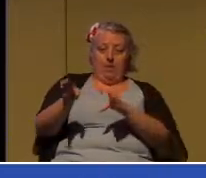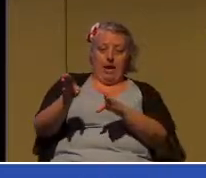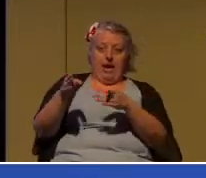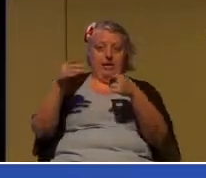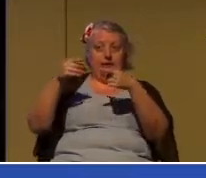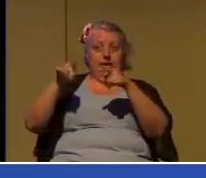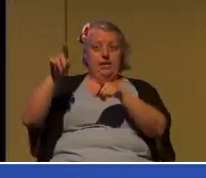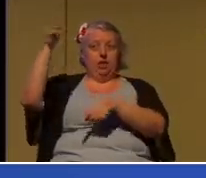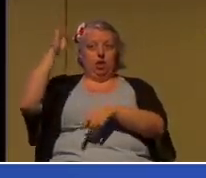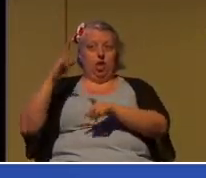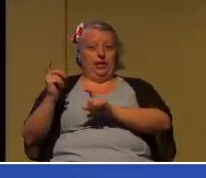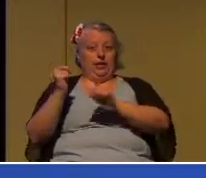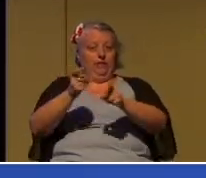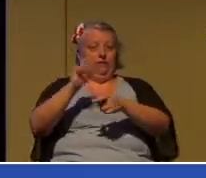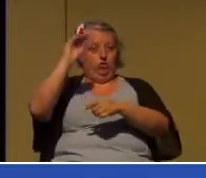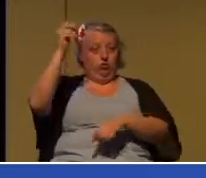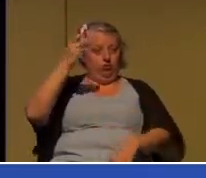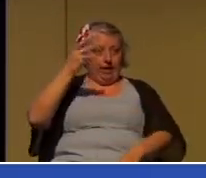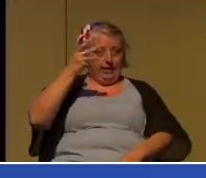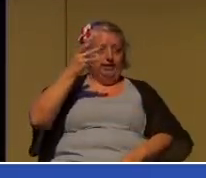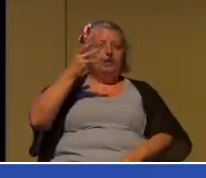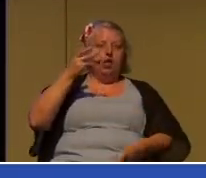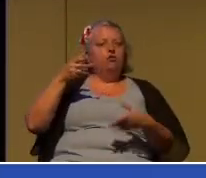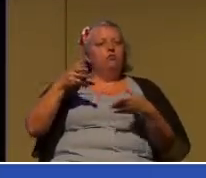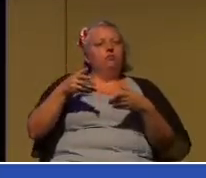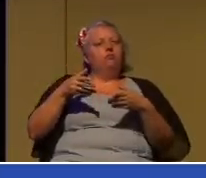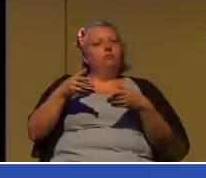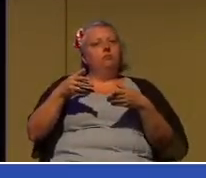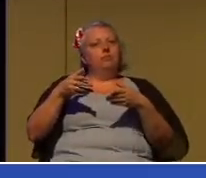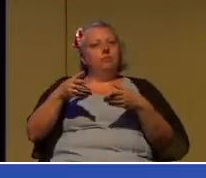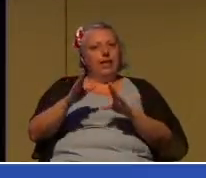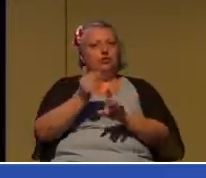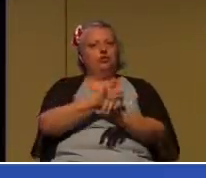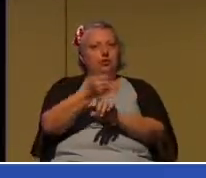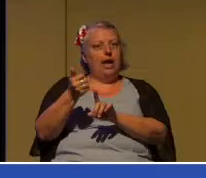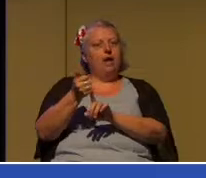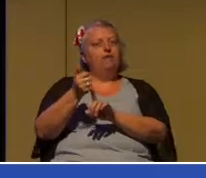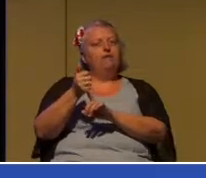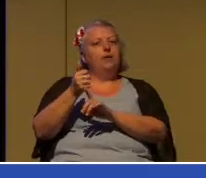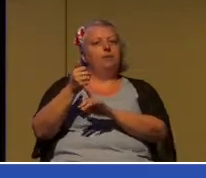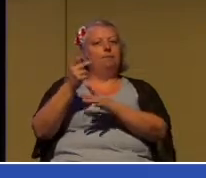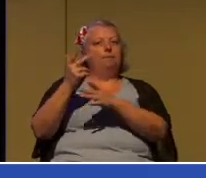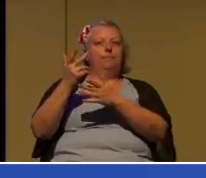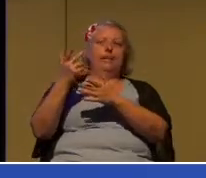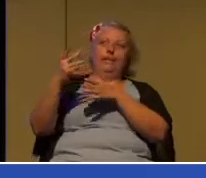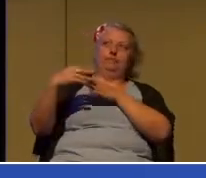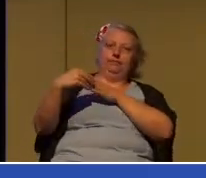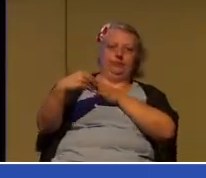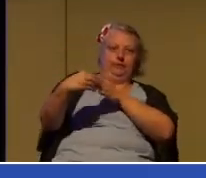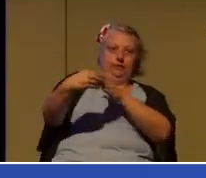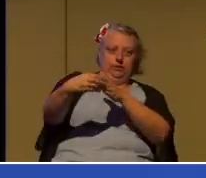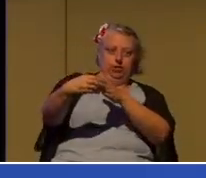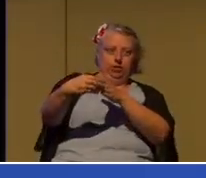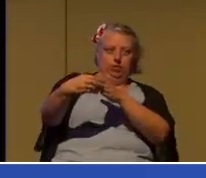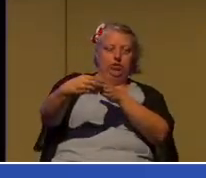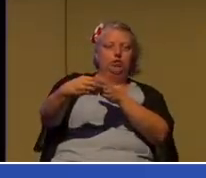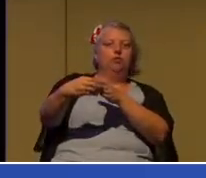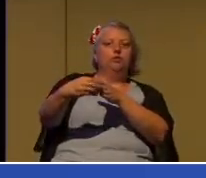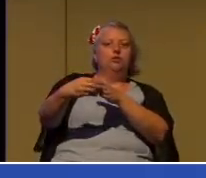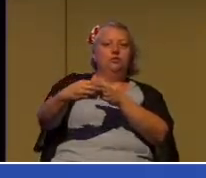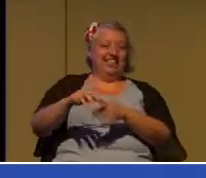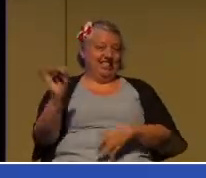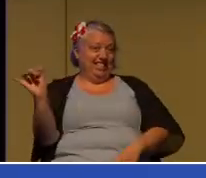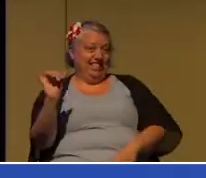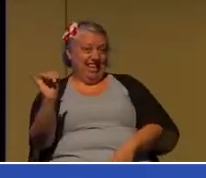let yourself be discipled and to move forward. It's a covenantal relationship just like a marriage. Does that make sense? You